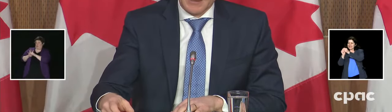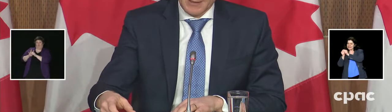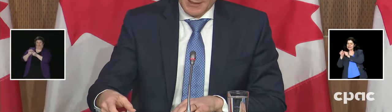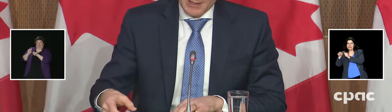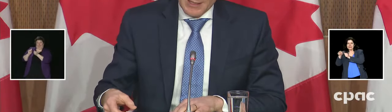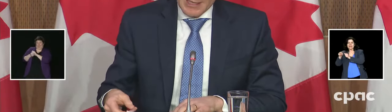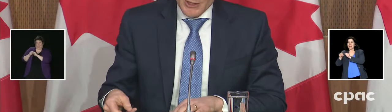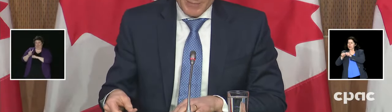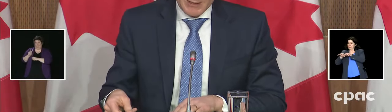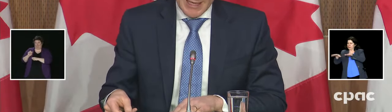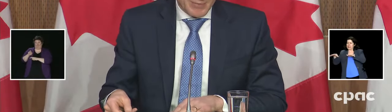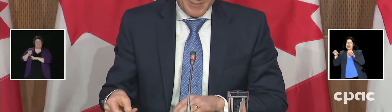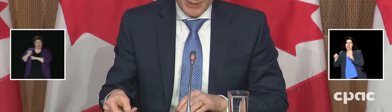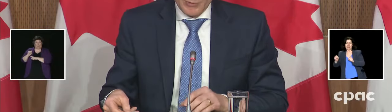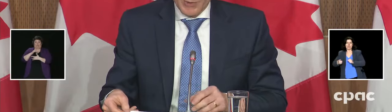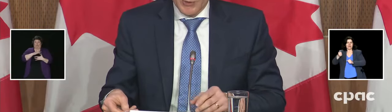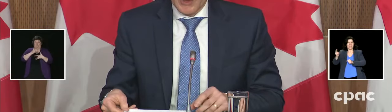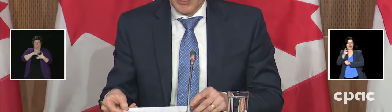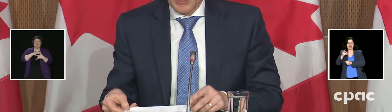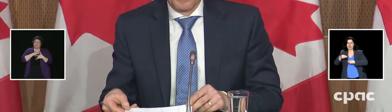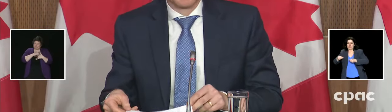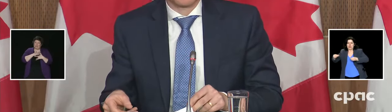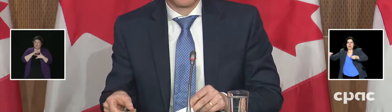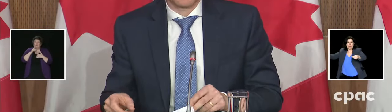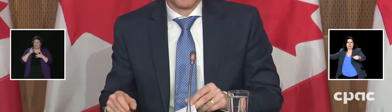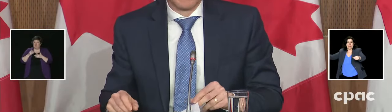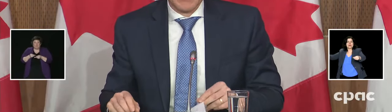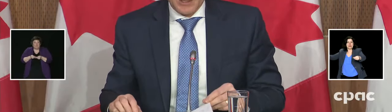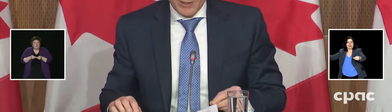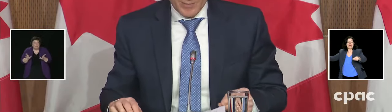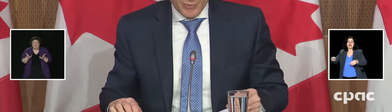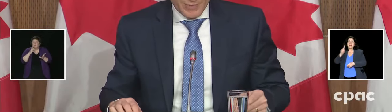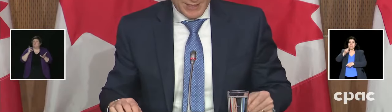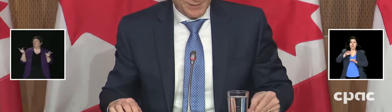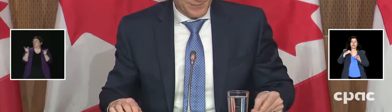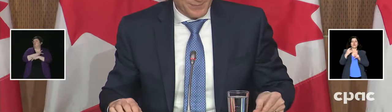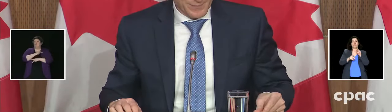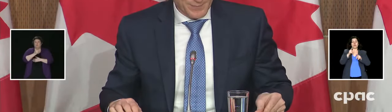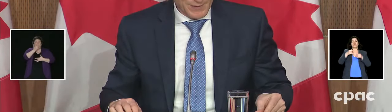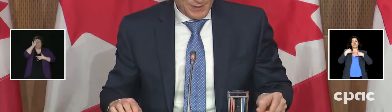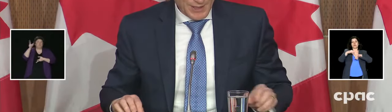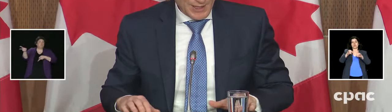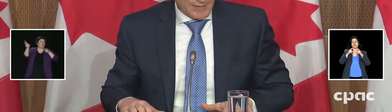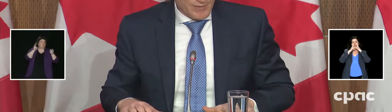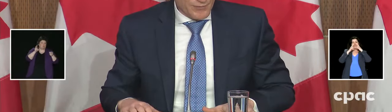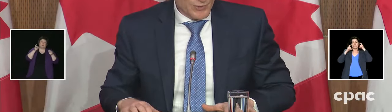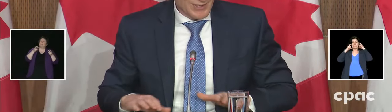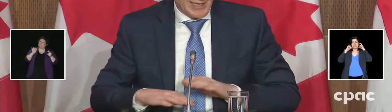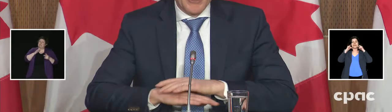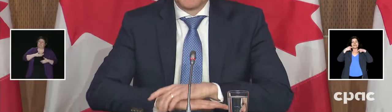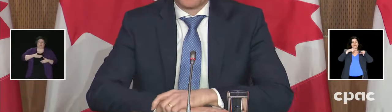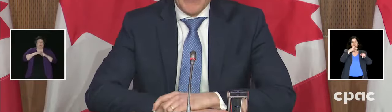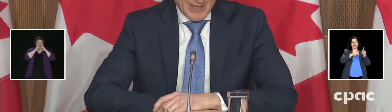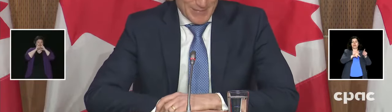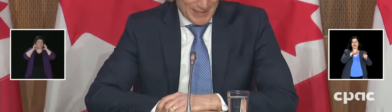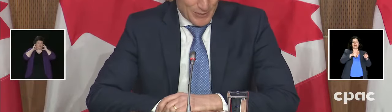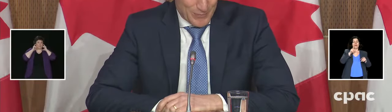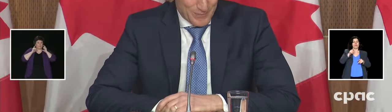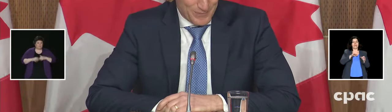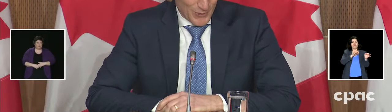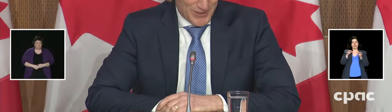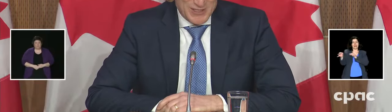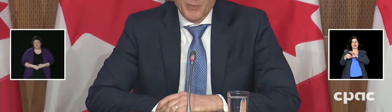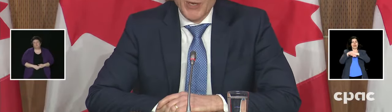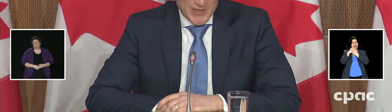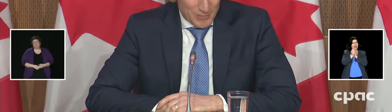more sick. They increase quickly. Everyone must still wear a mask in public. You your hands regularly,